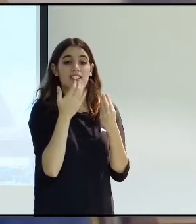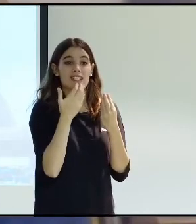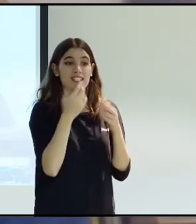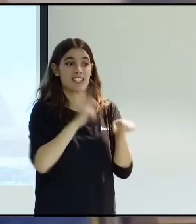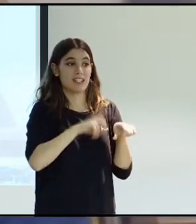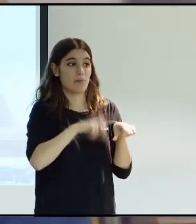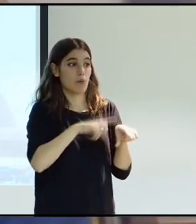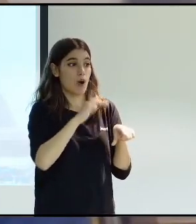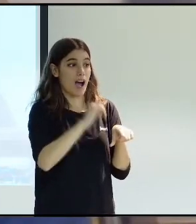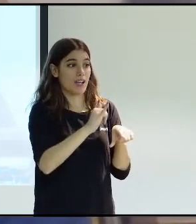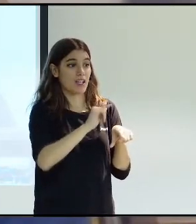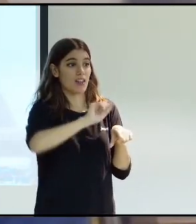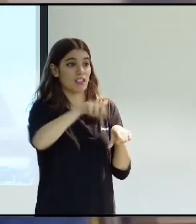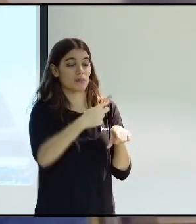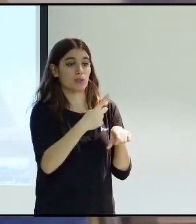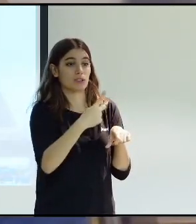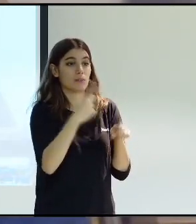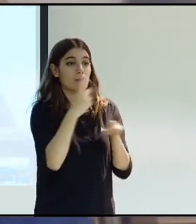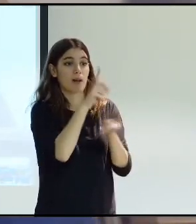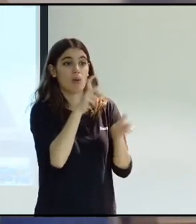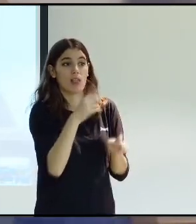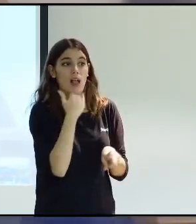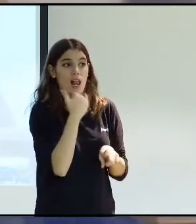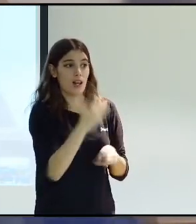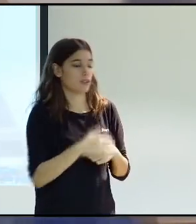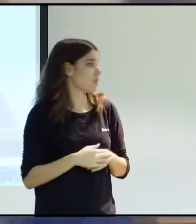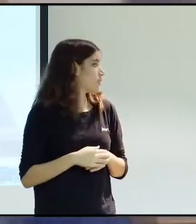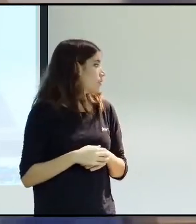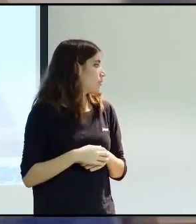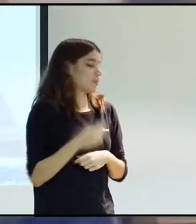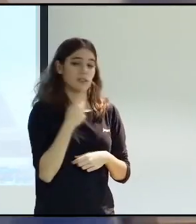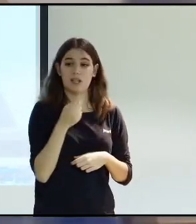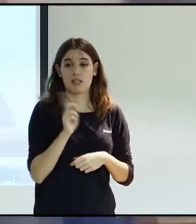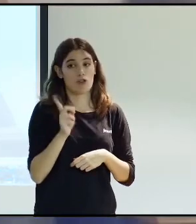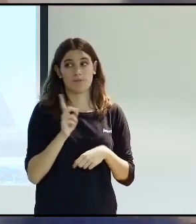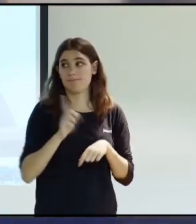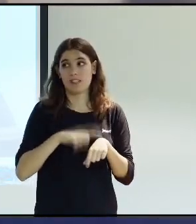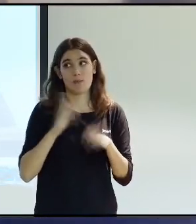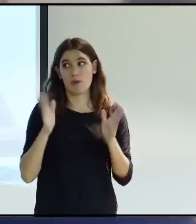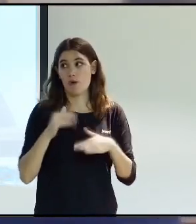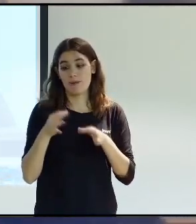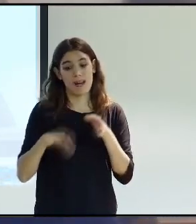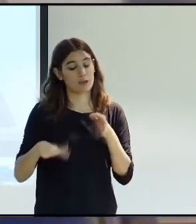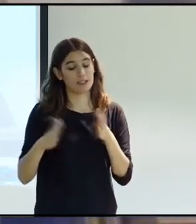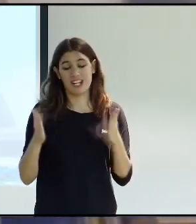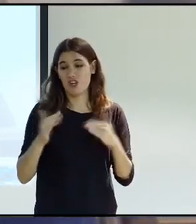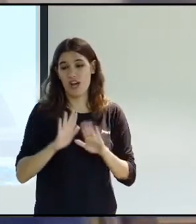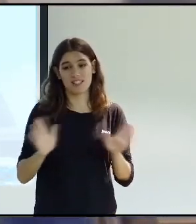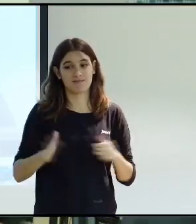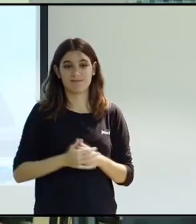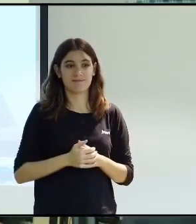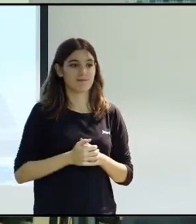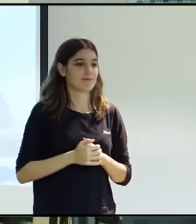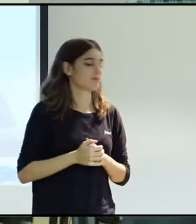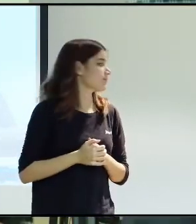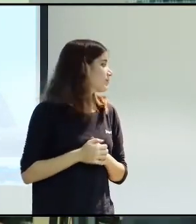for you to ask any question or if you have any misgivings